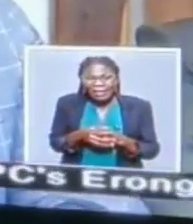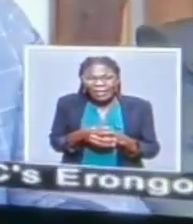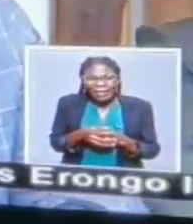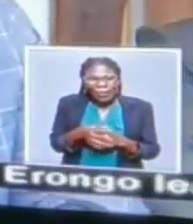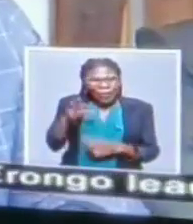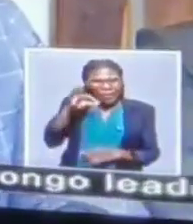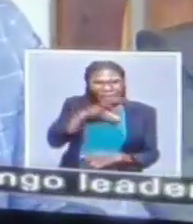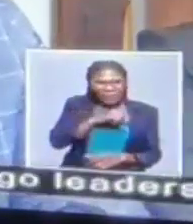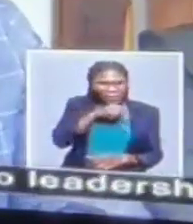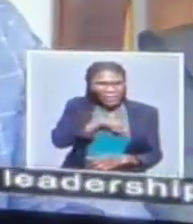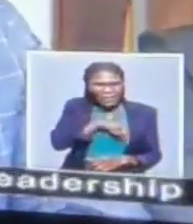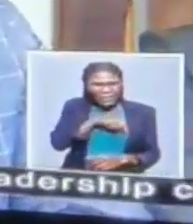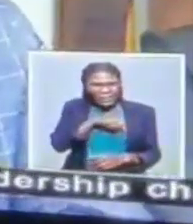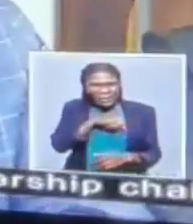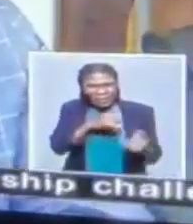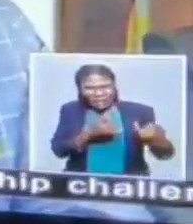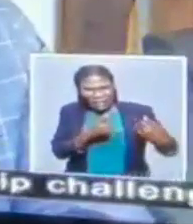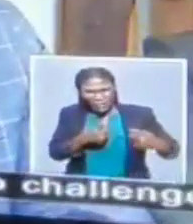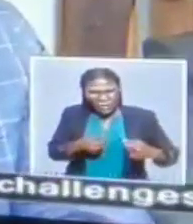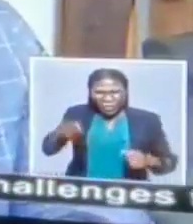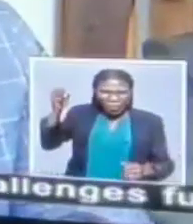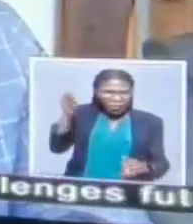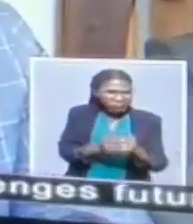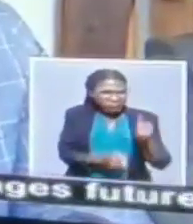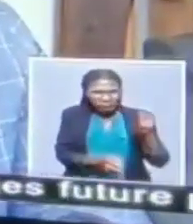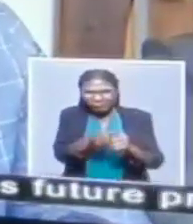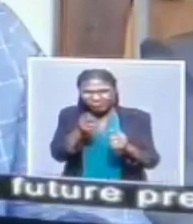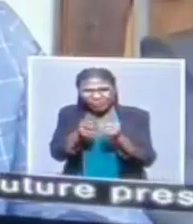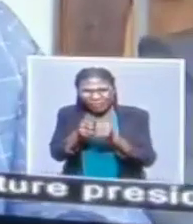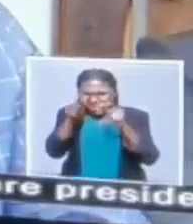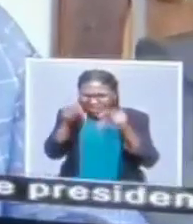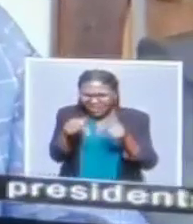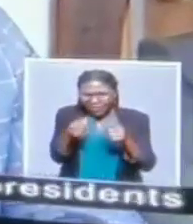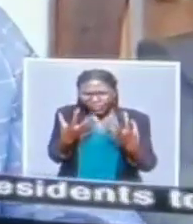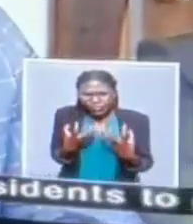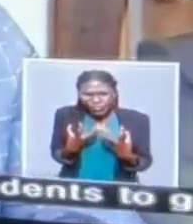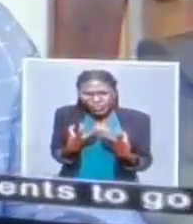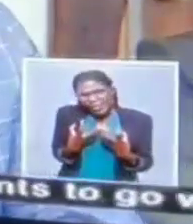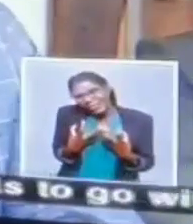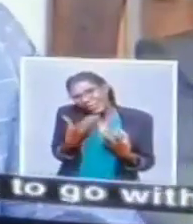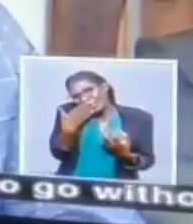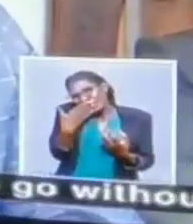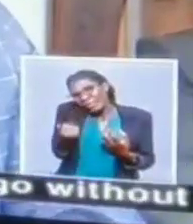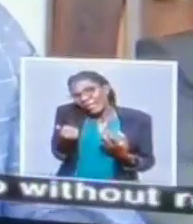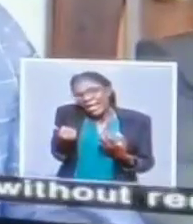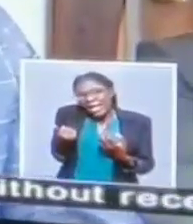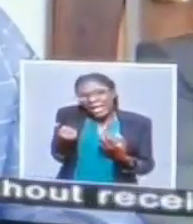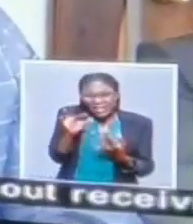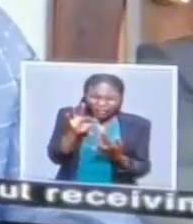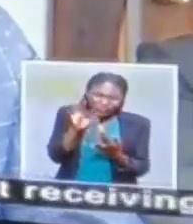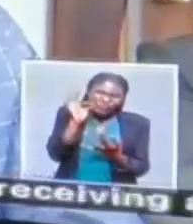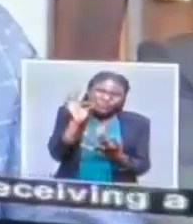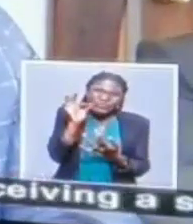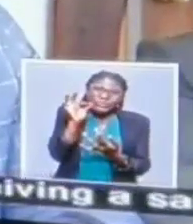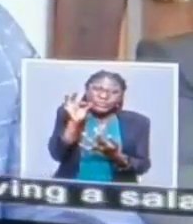escalated, yet we need to consider leaders such as Dr. Panduleni